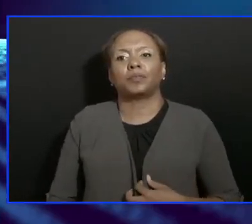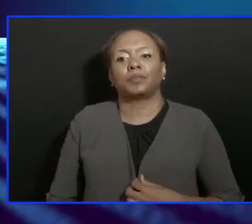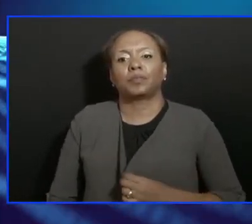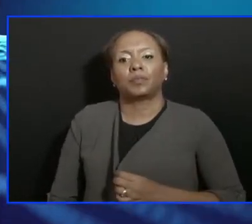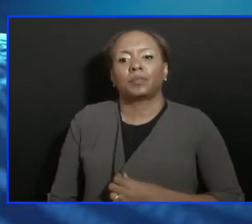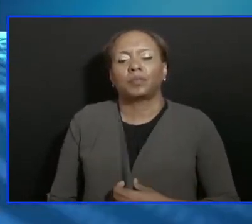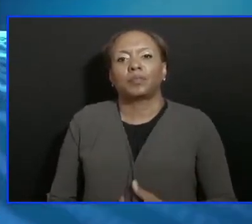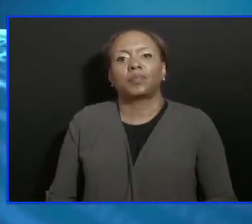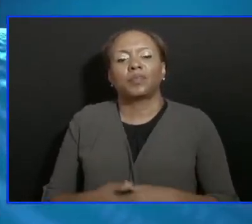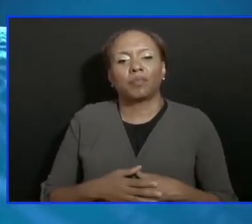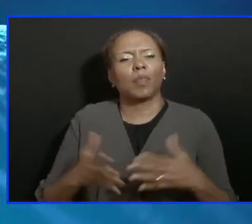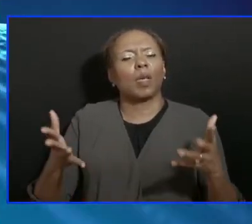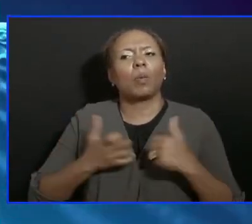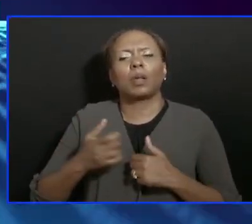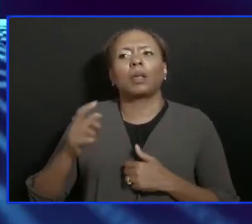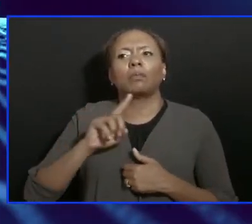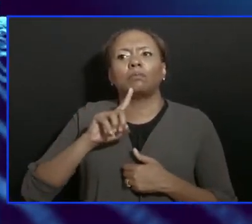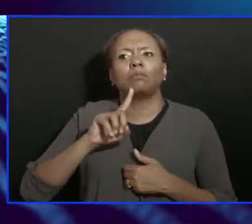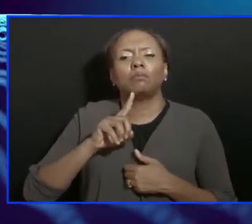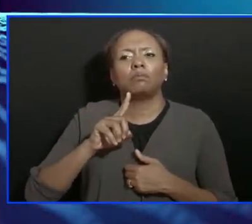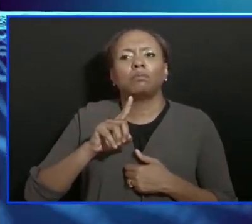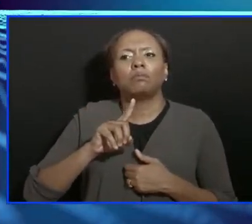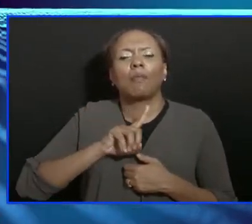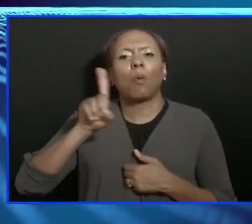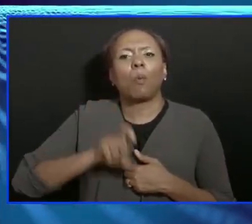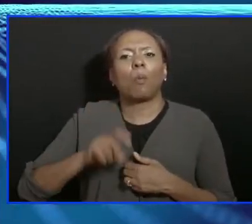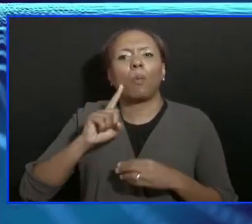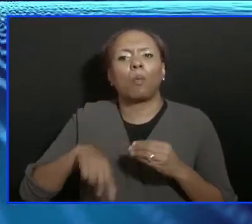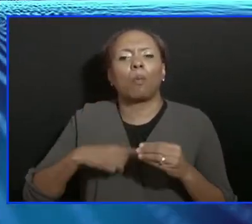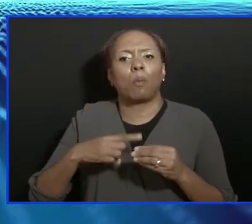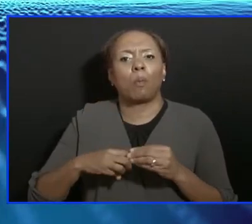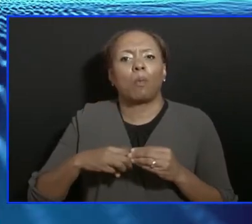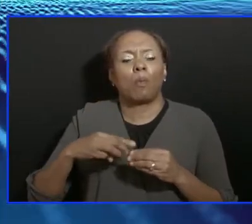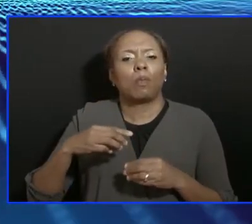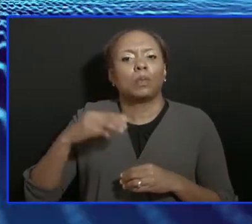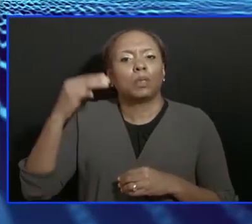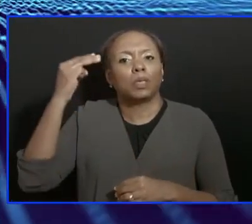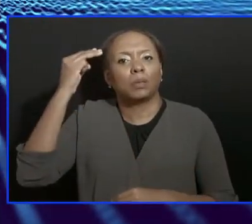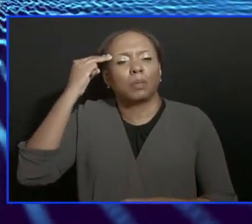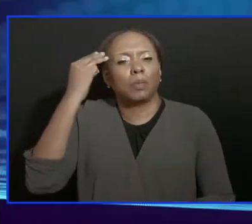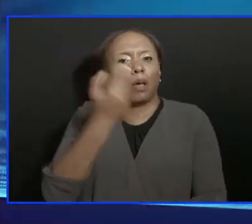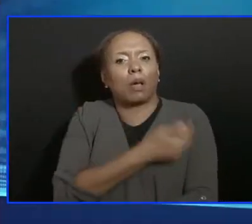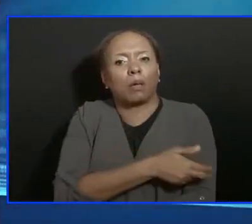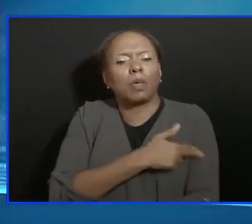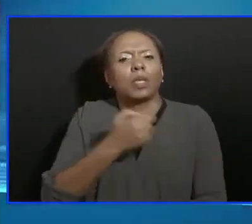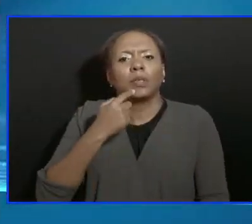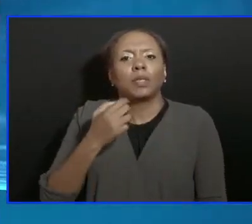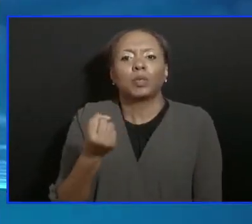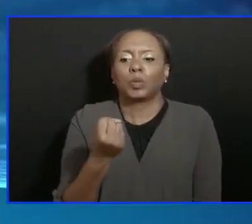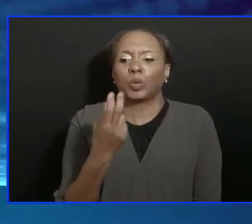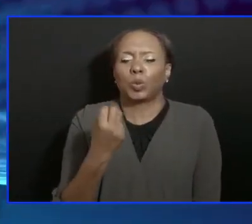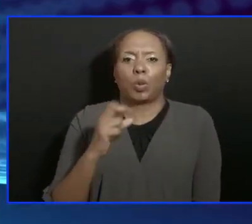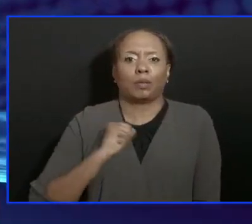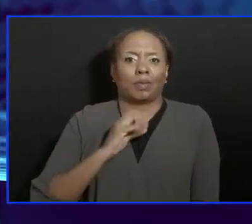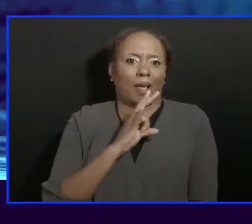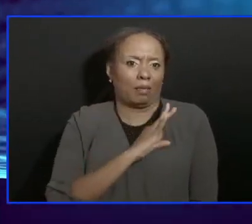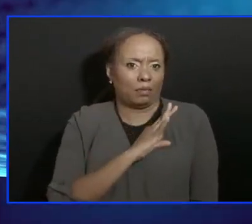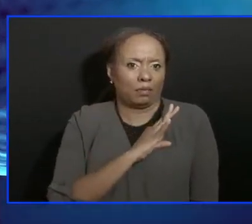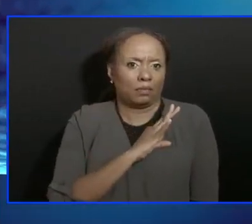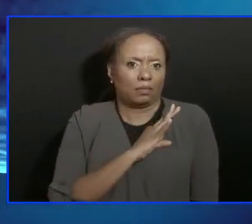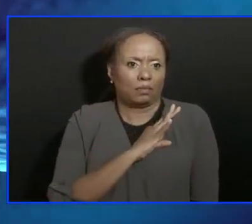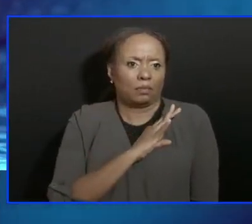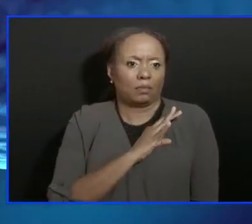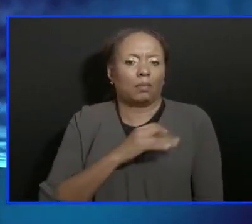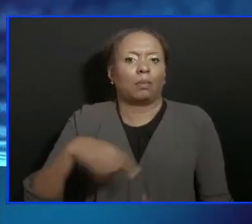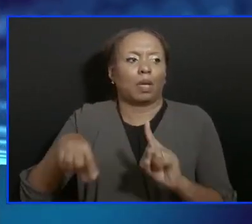in that facility? You mentioned 12 members of staff that are infected. Could you give me